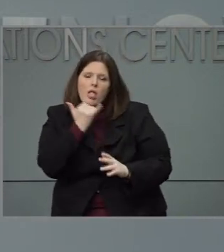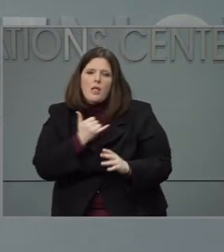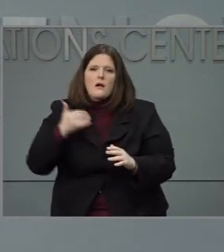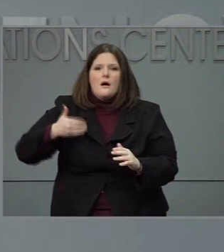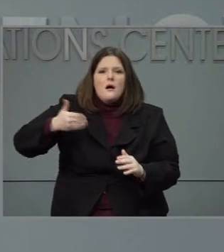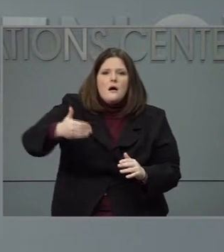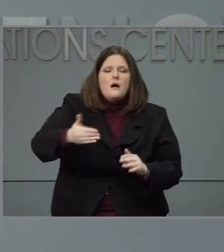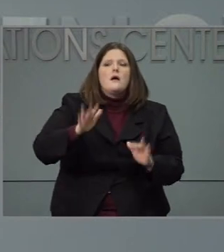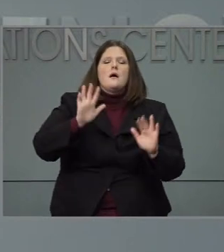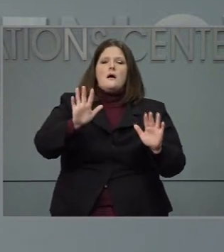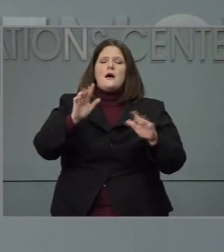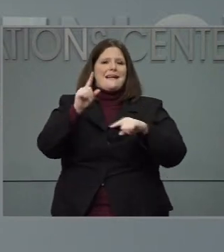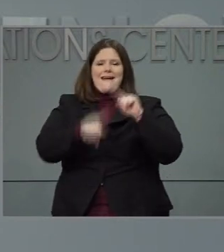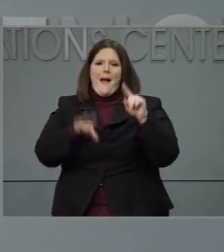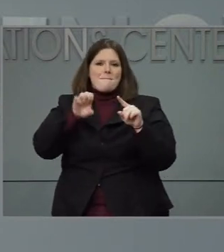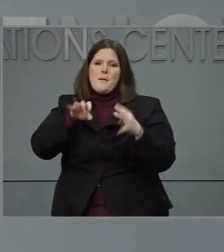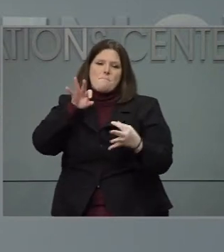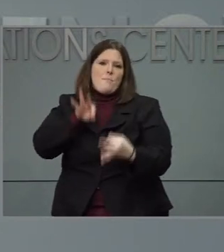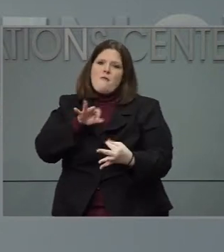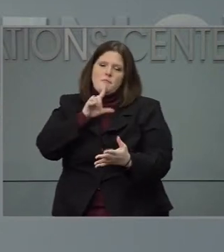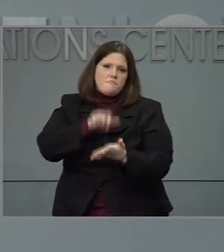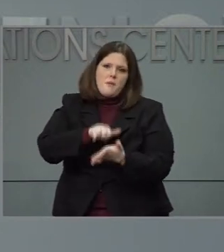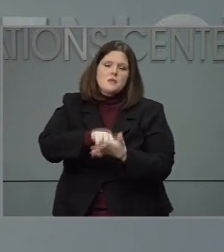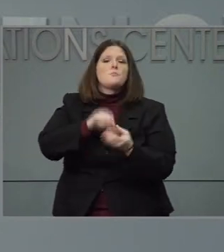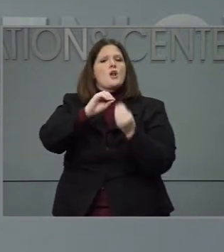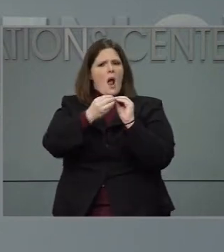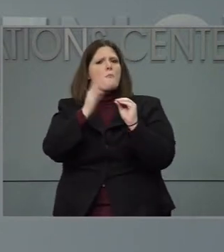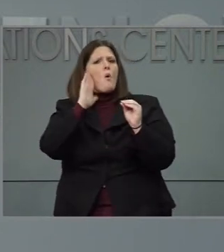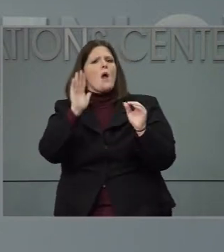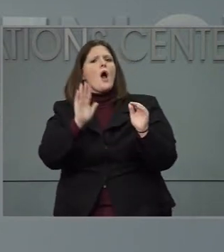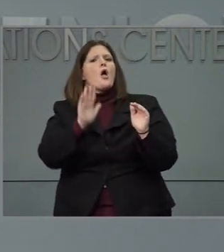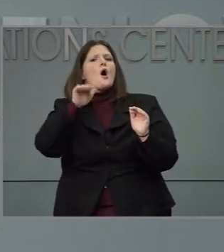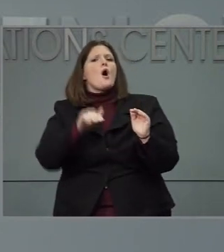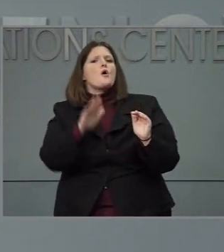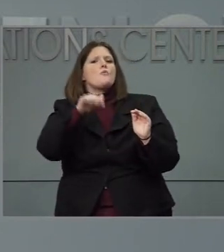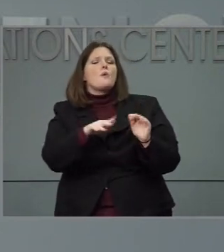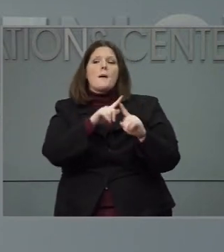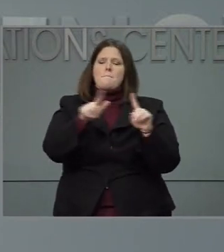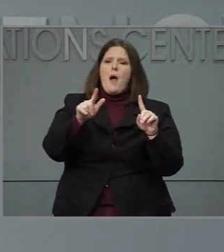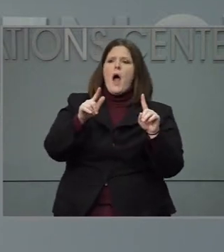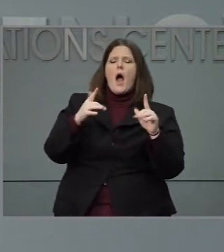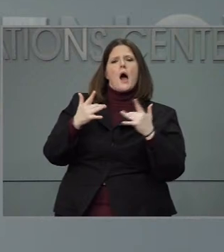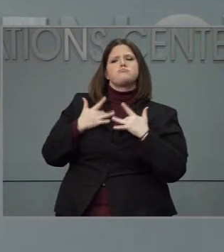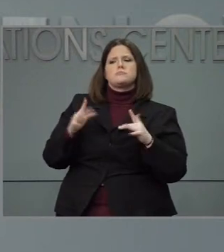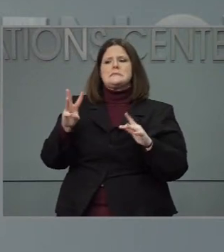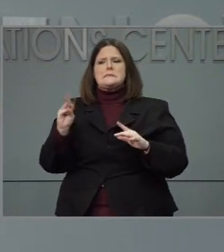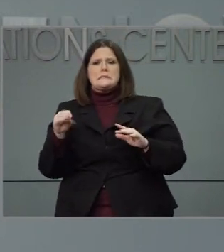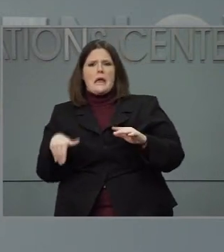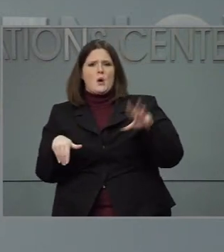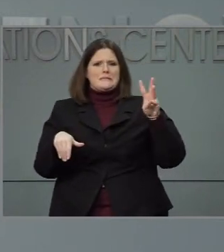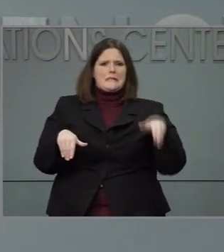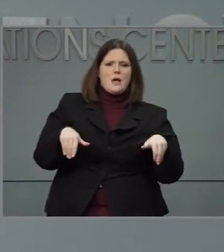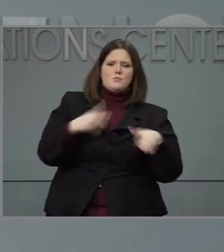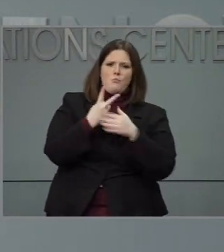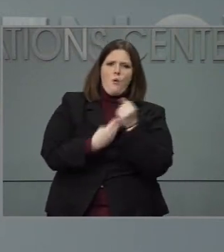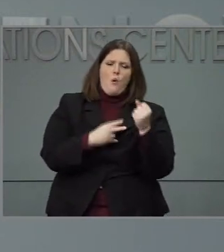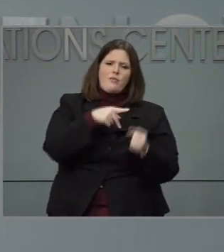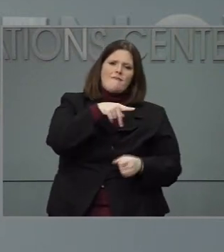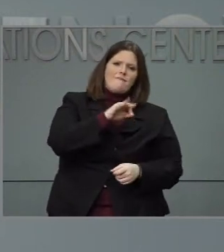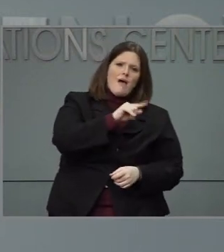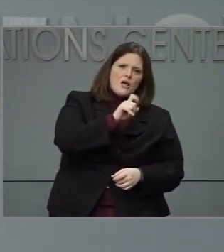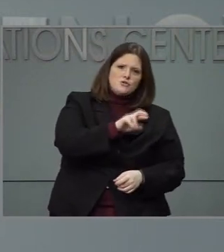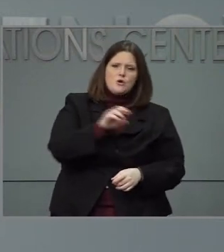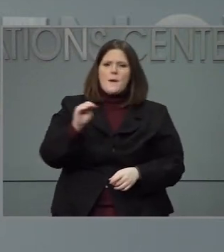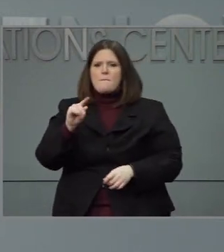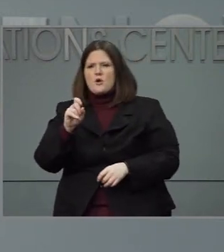and again, the numbers up and down a little bit, but essentially about 60,000 Moderna 60,000 Pfizer vaccine. Sometimes it's